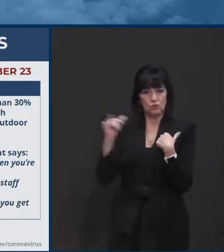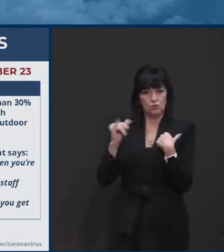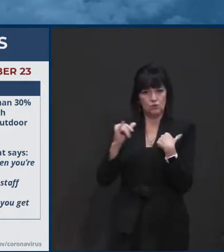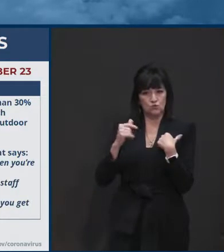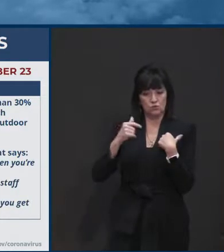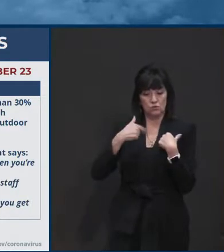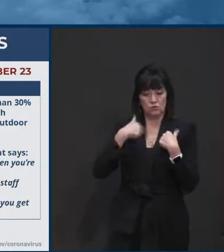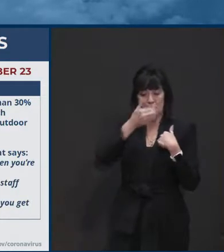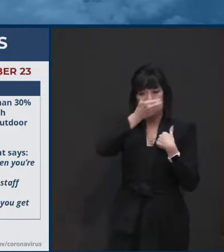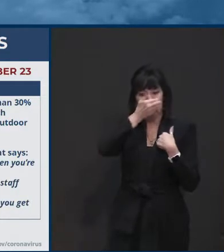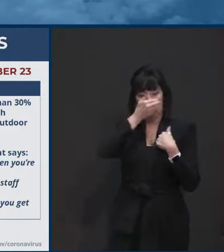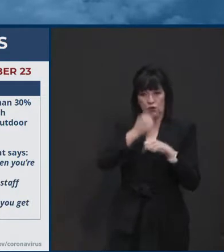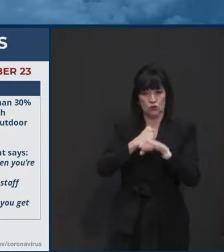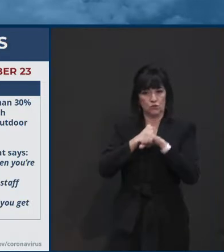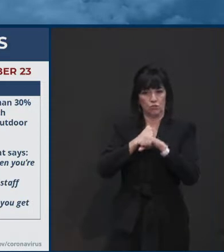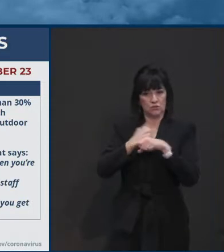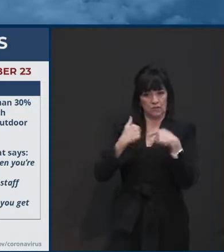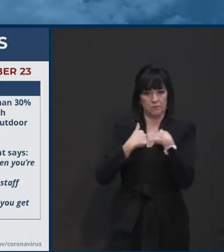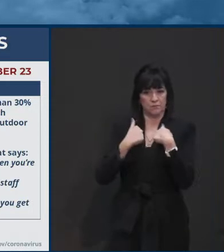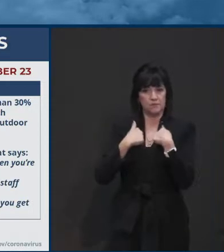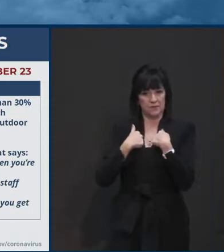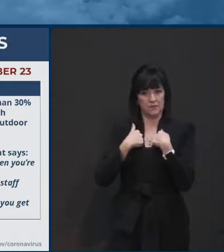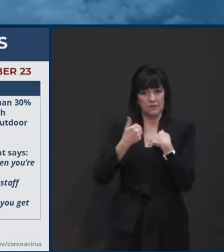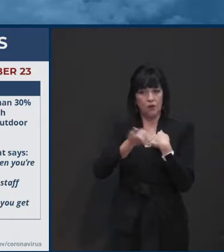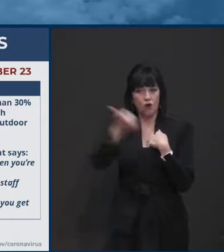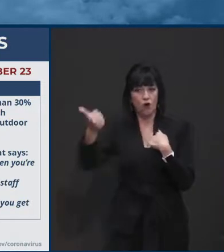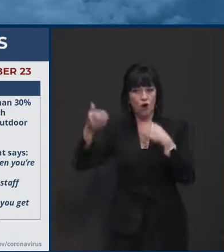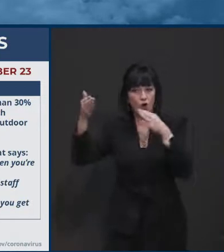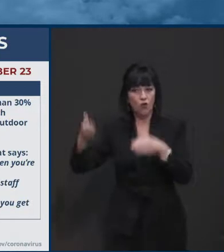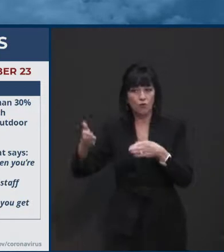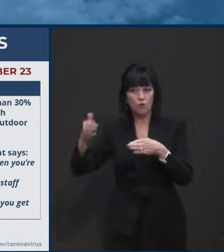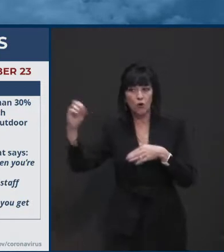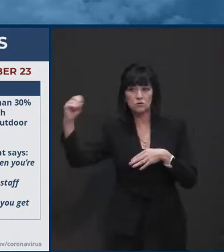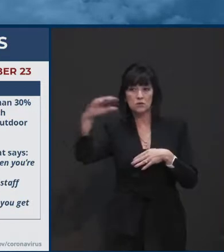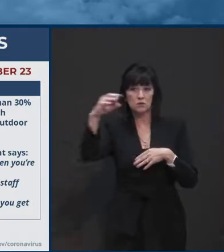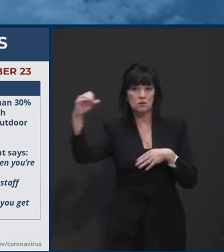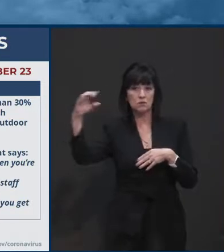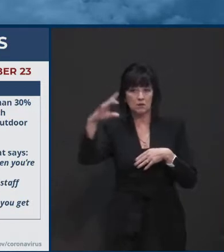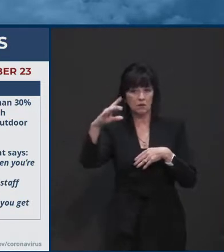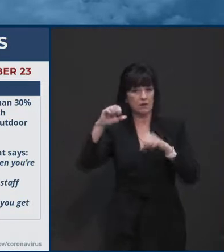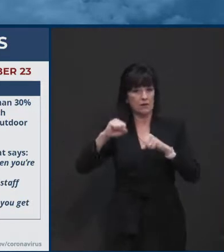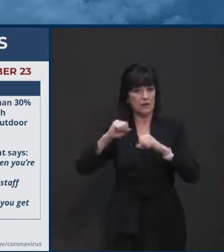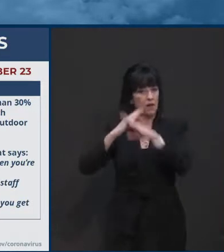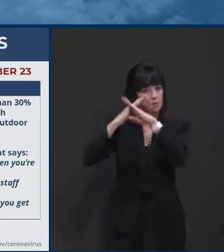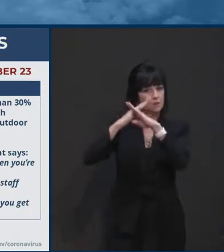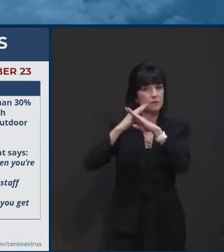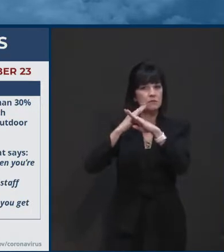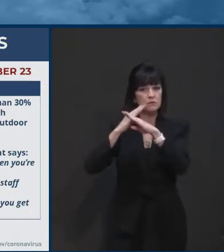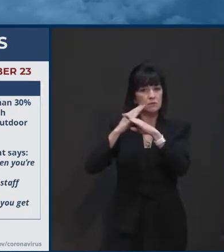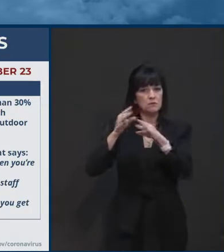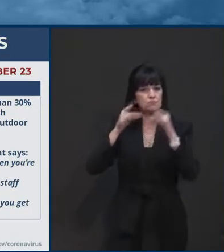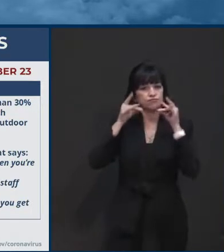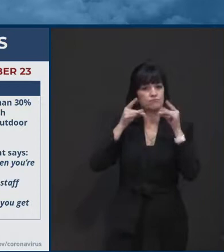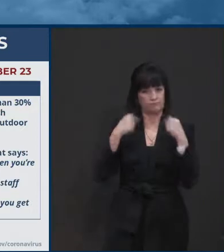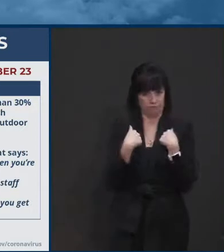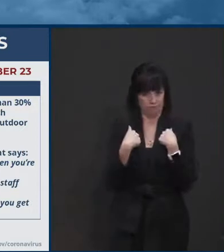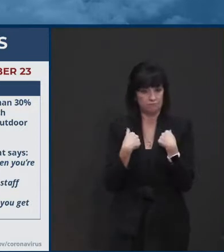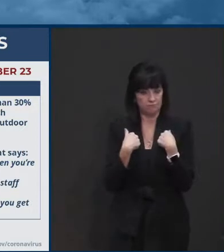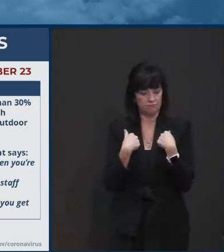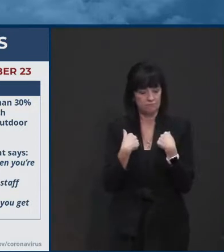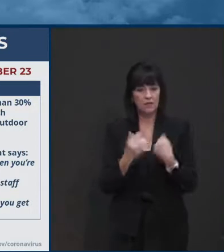protect, protects the mask wearer from a respiratory particles that might be coming from somebody else. What we know is